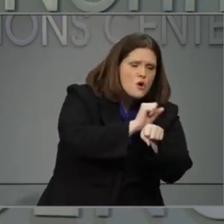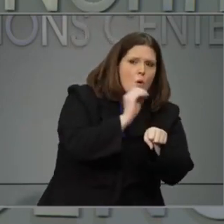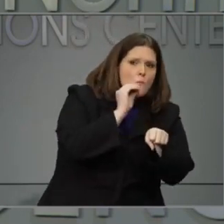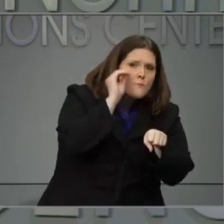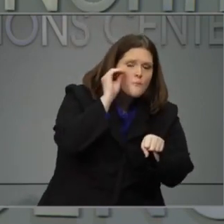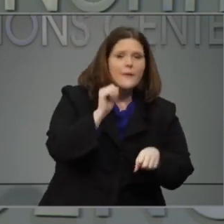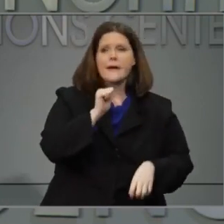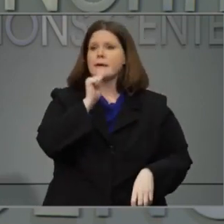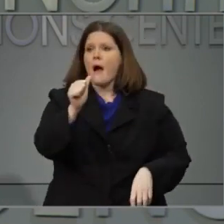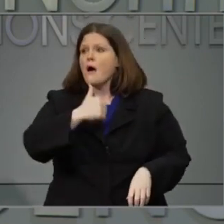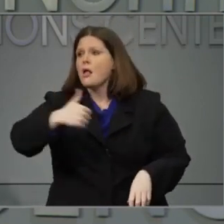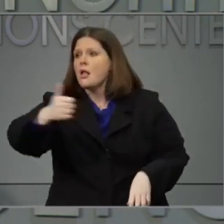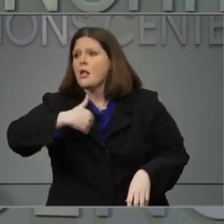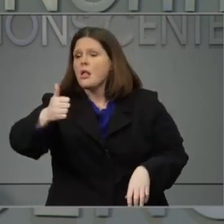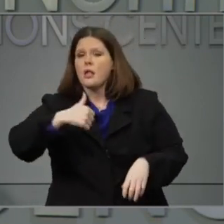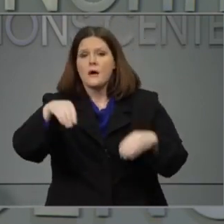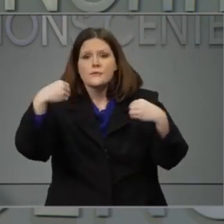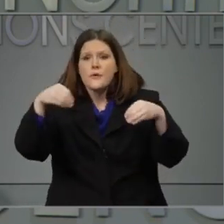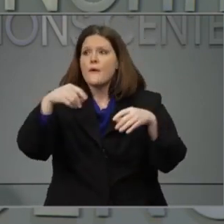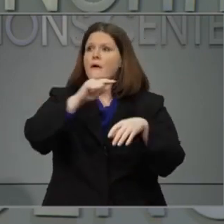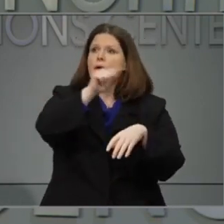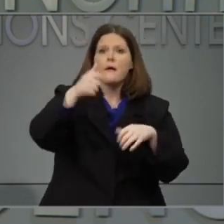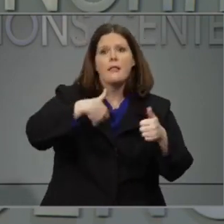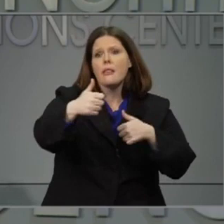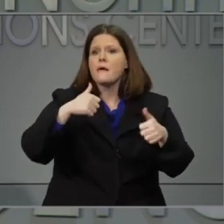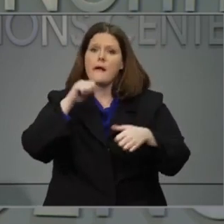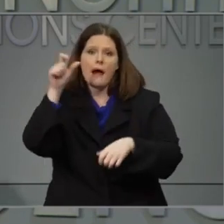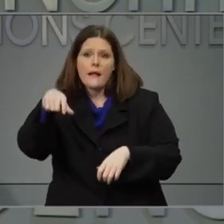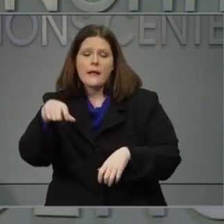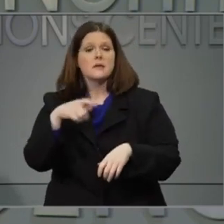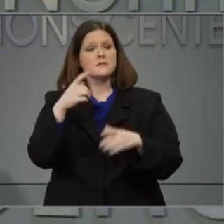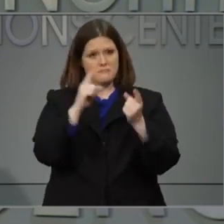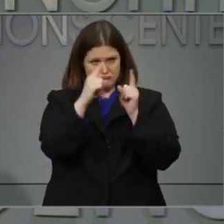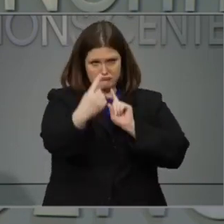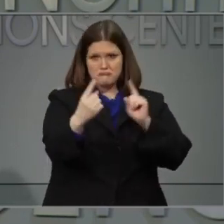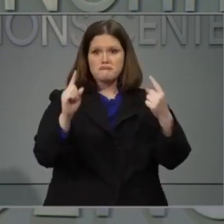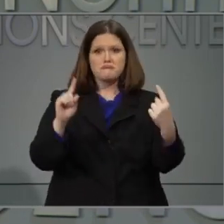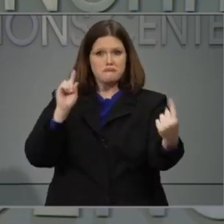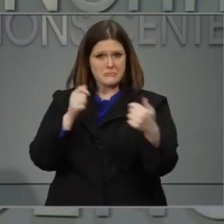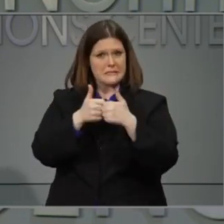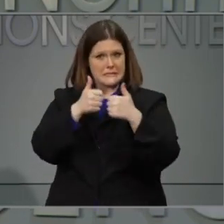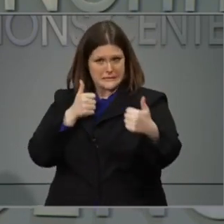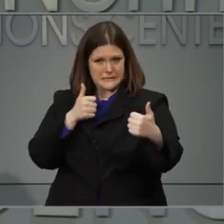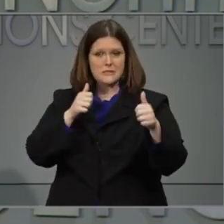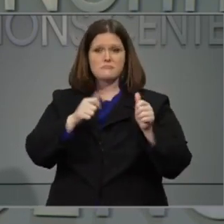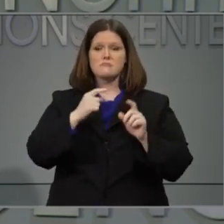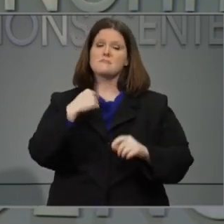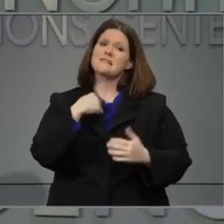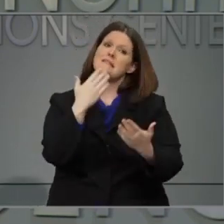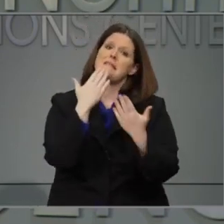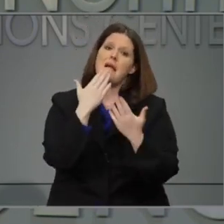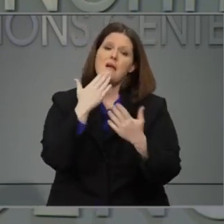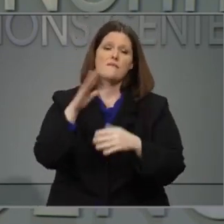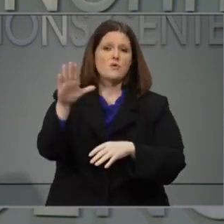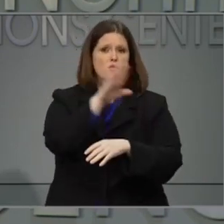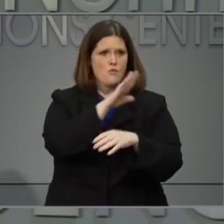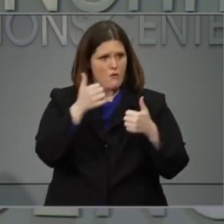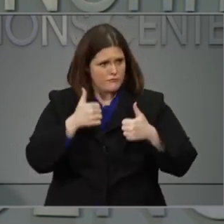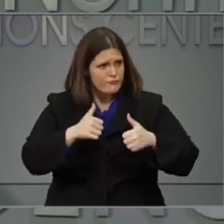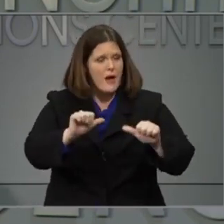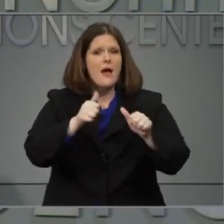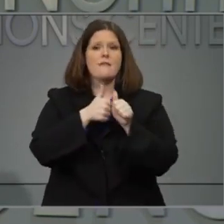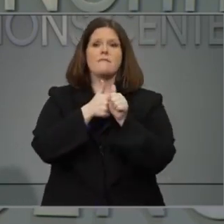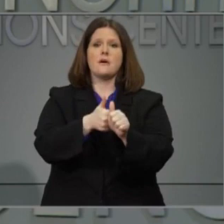trips. You're keeping your physical distance. I appreciate those efforts and I know